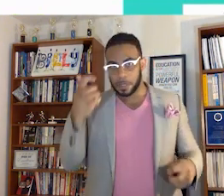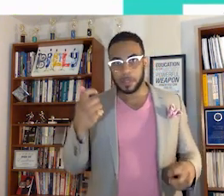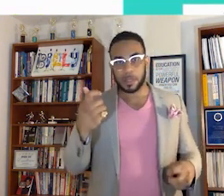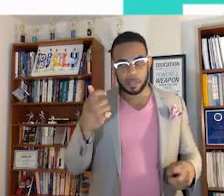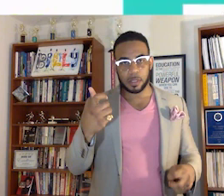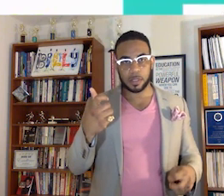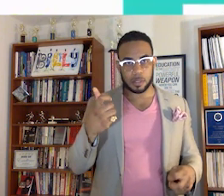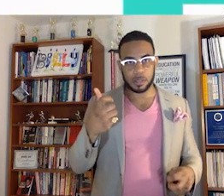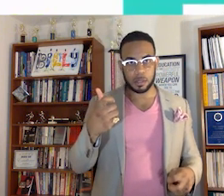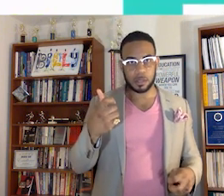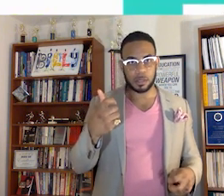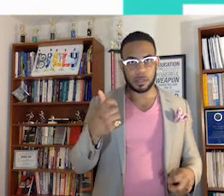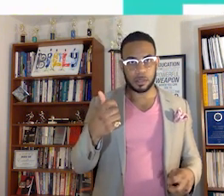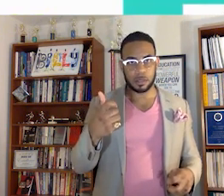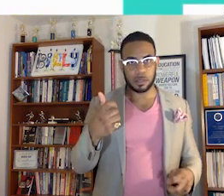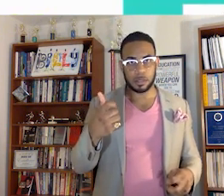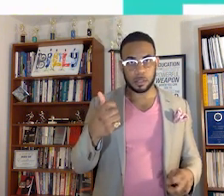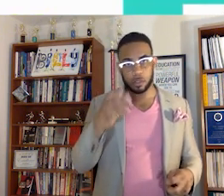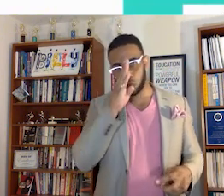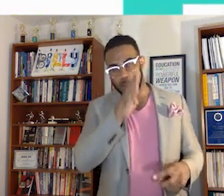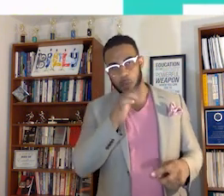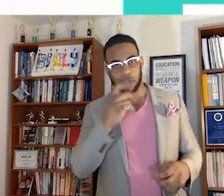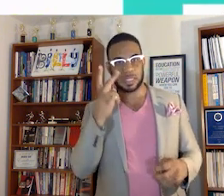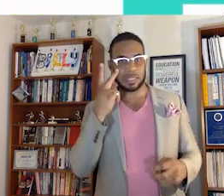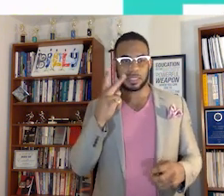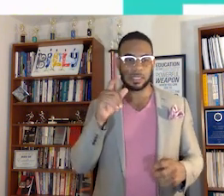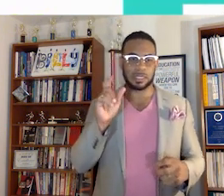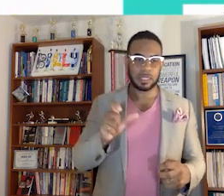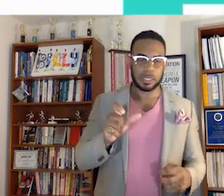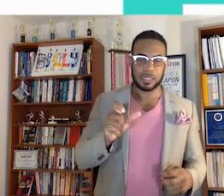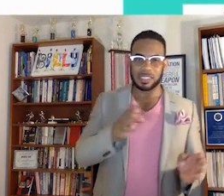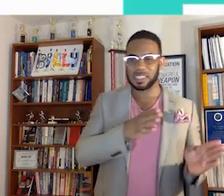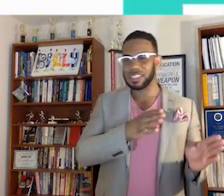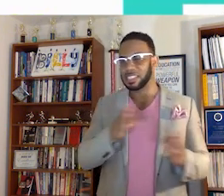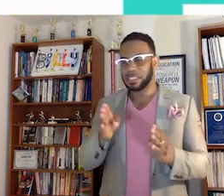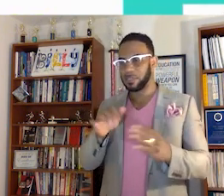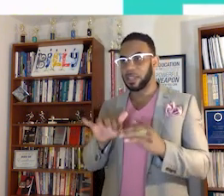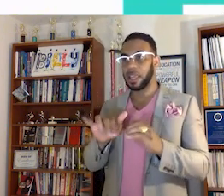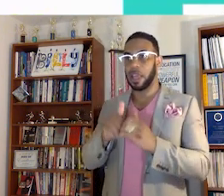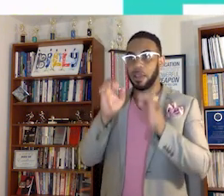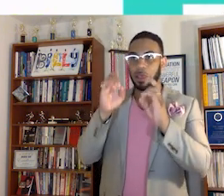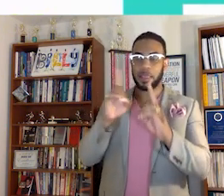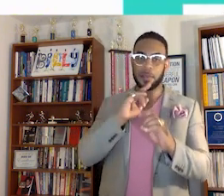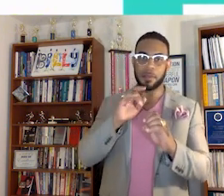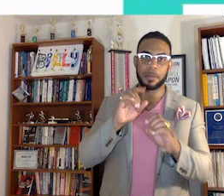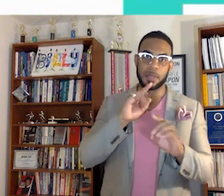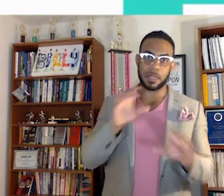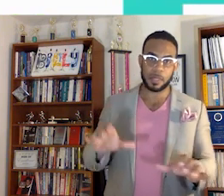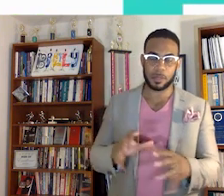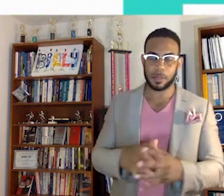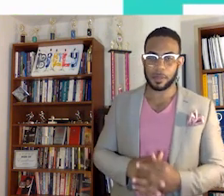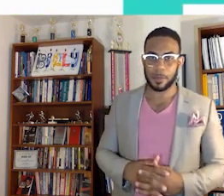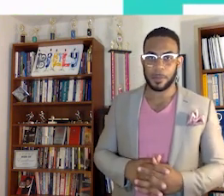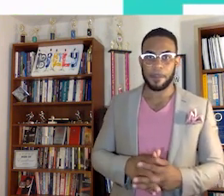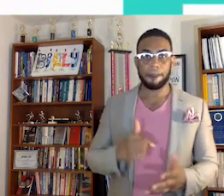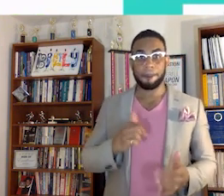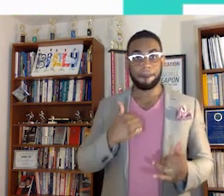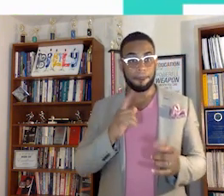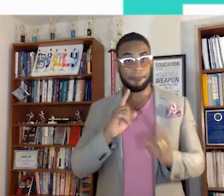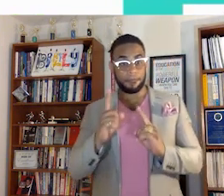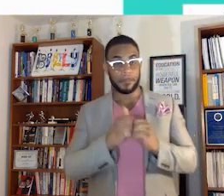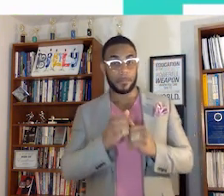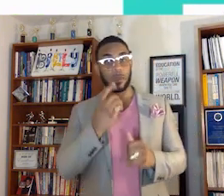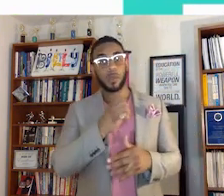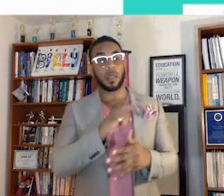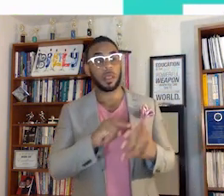directly we're seeing such a shift in how education is being conducted. And I had a conversation